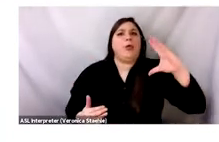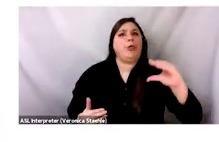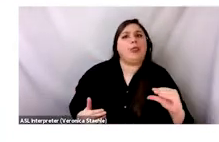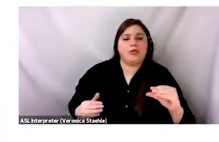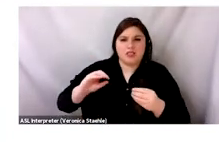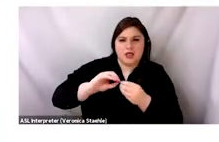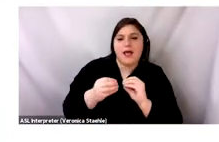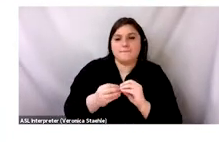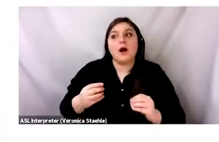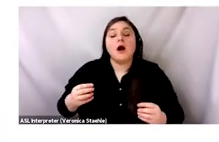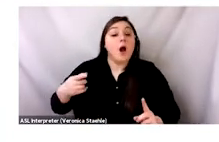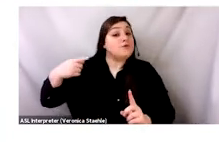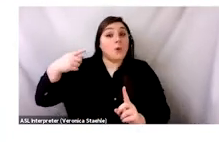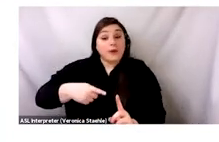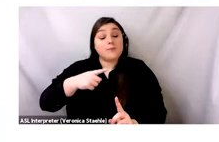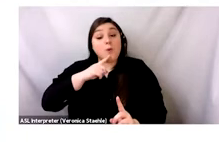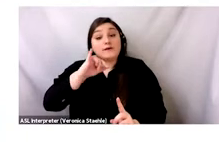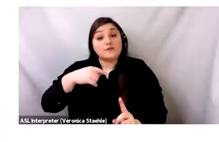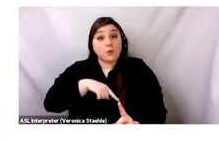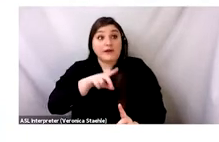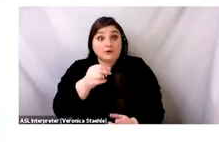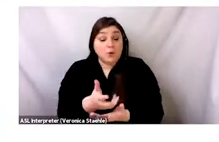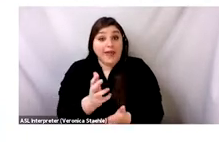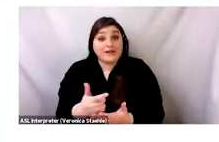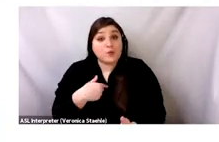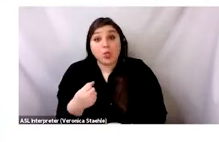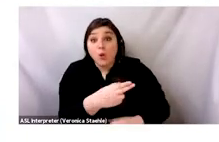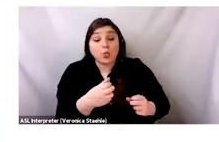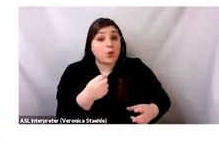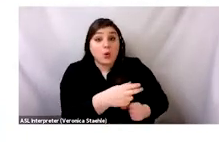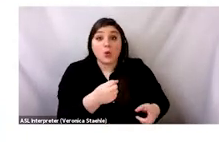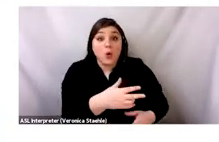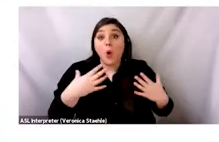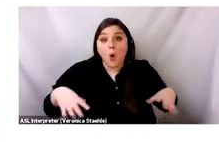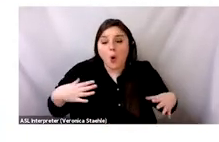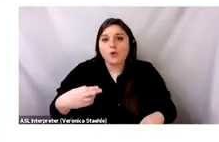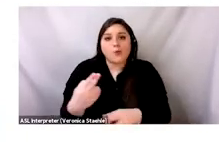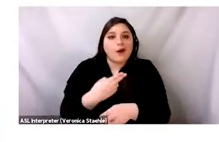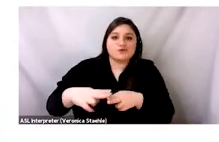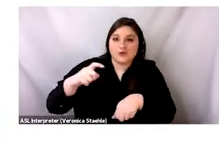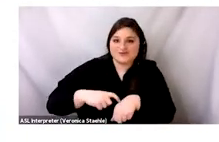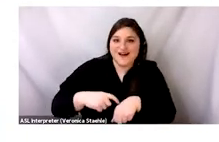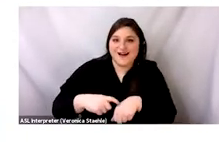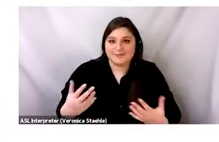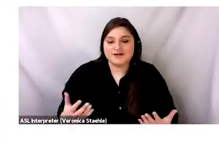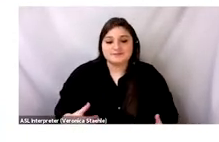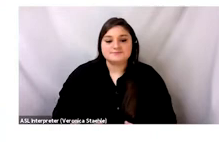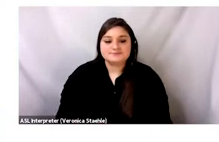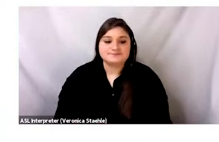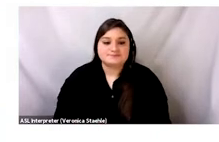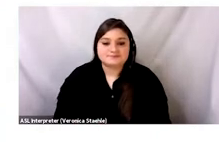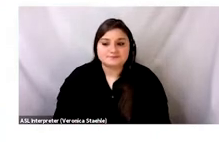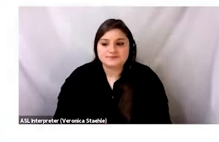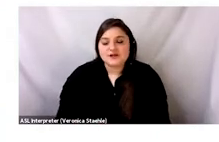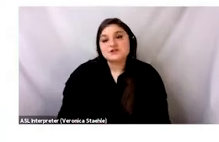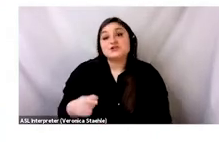out. And I don't, you know, I'm not sharing that caveat with you to sort of suggest that the problem is any